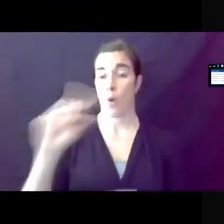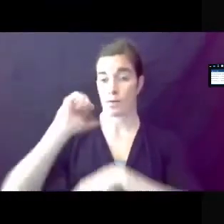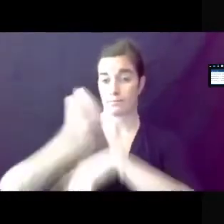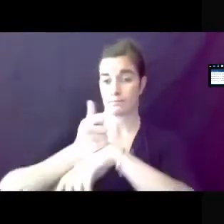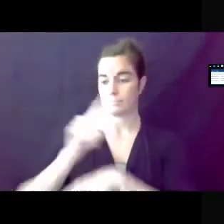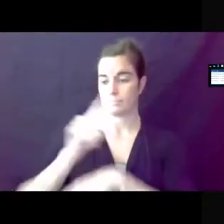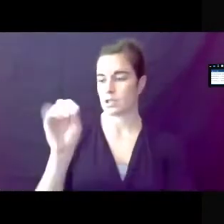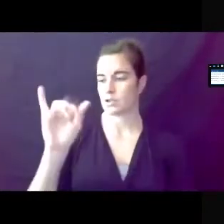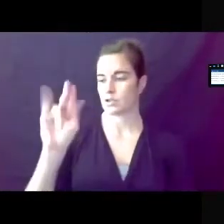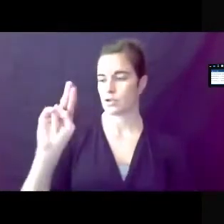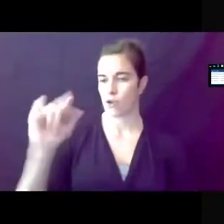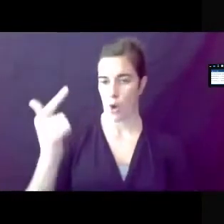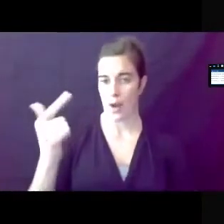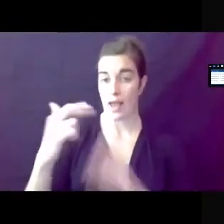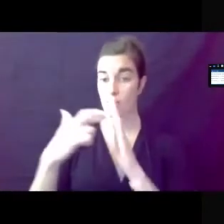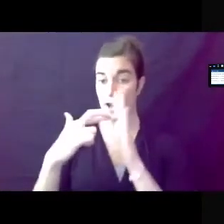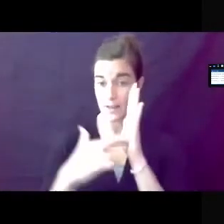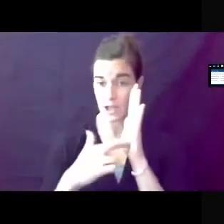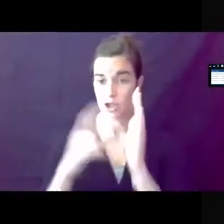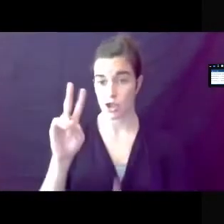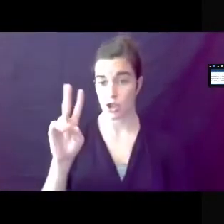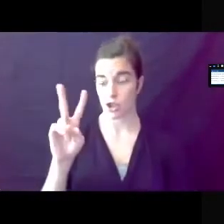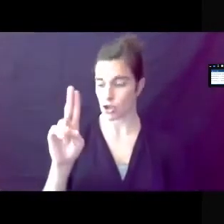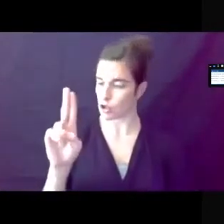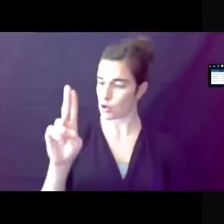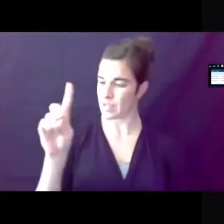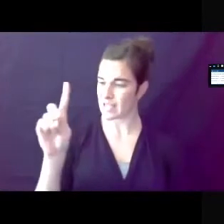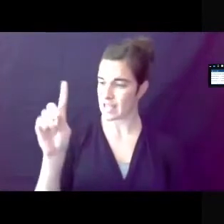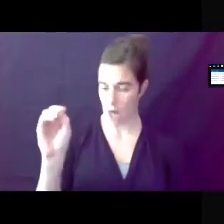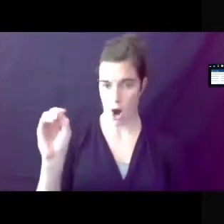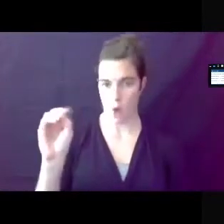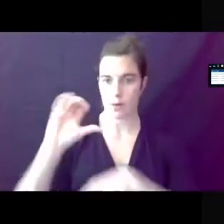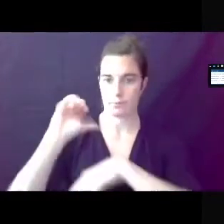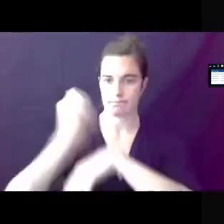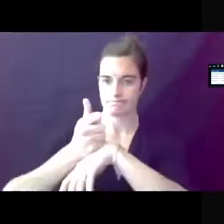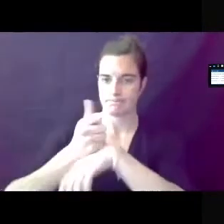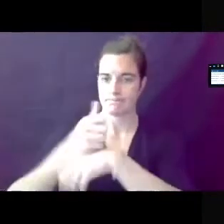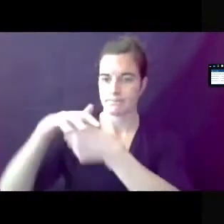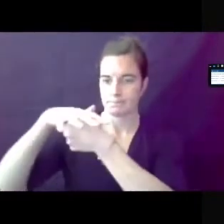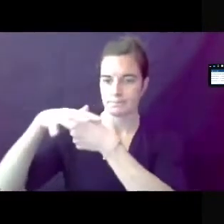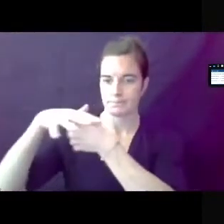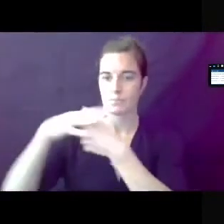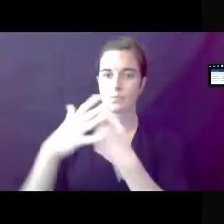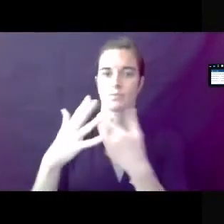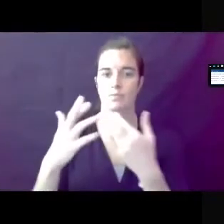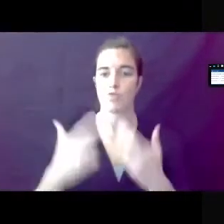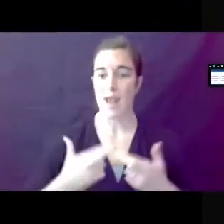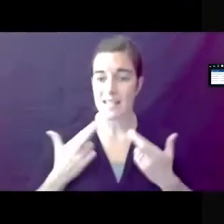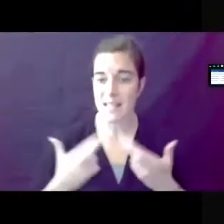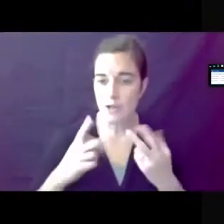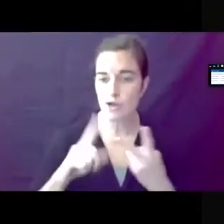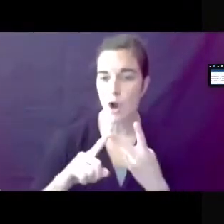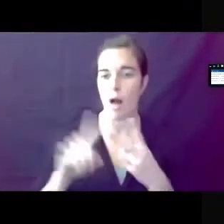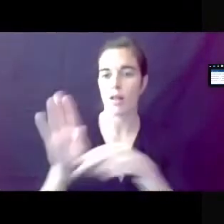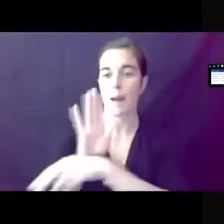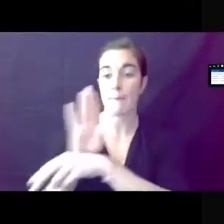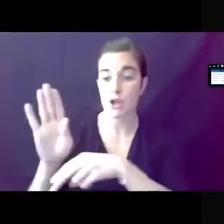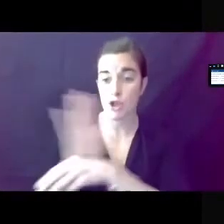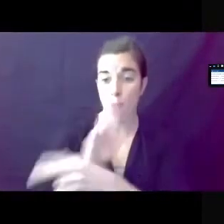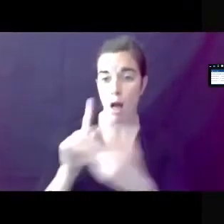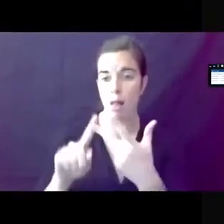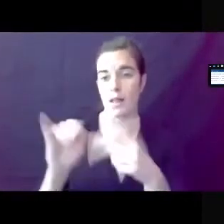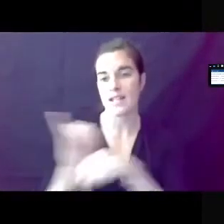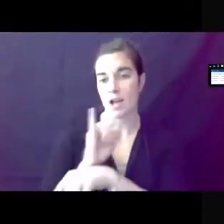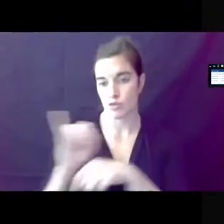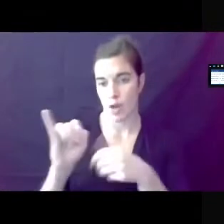in the text, the UDO establishes varying districts' residential, commercial, industrial, that each have different sets